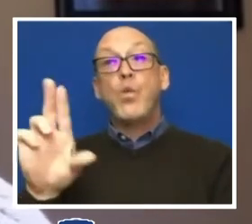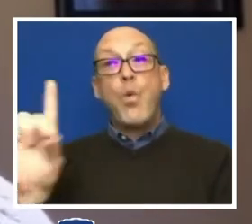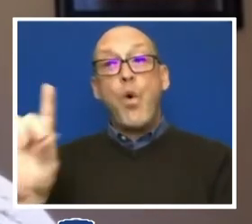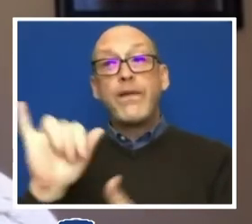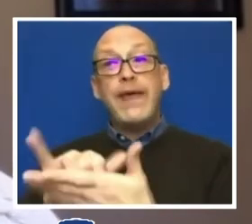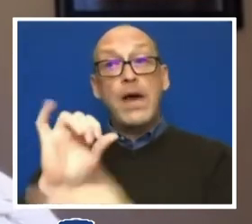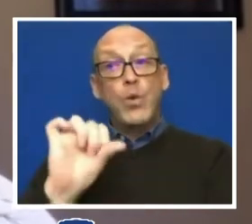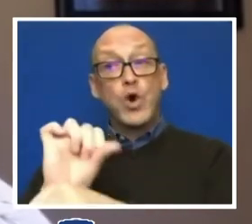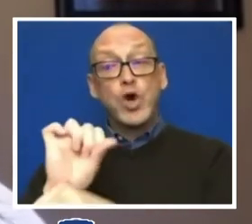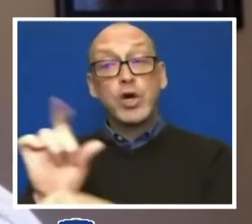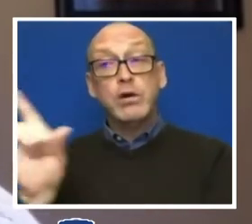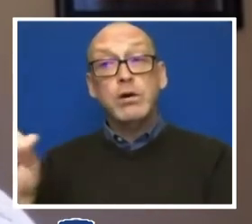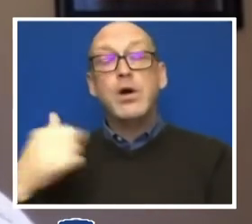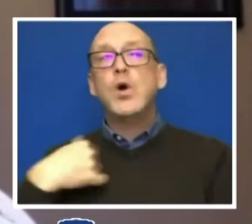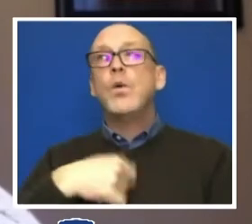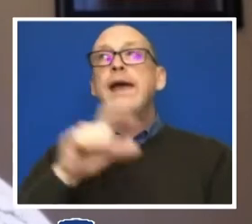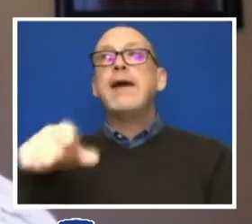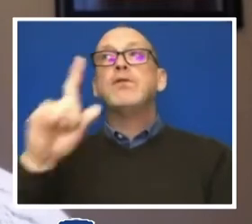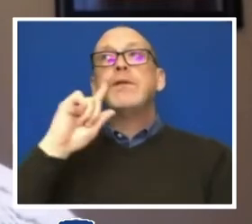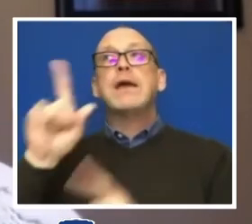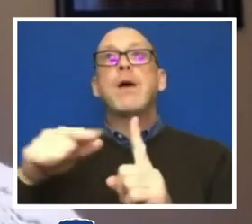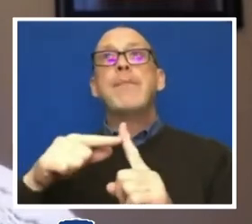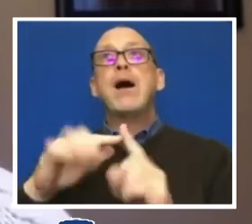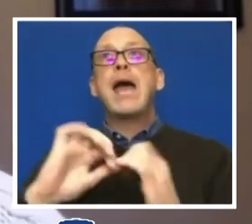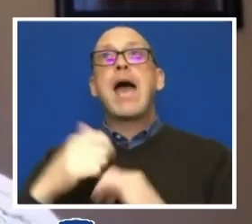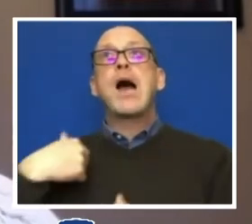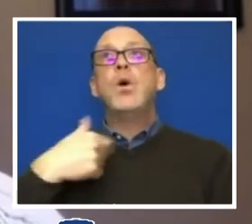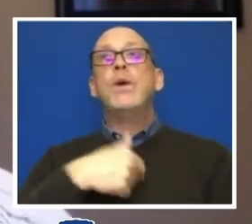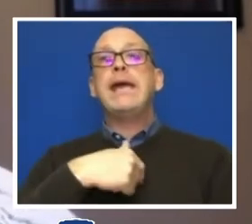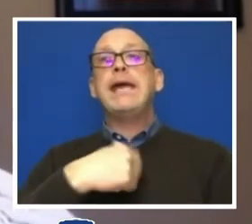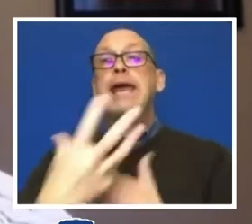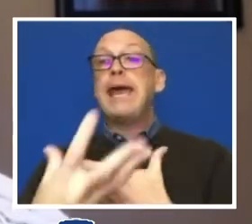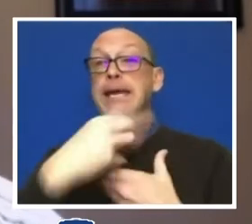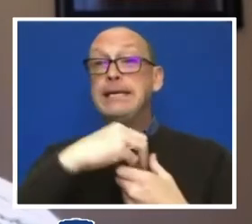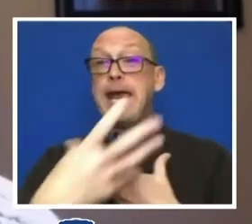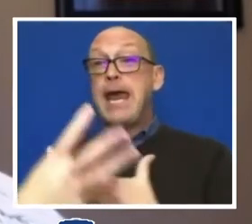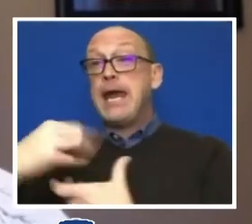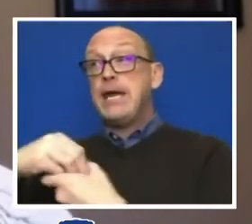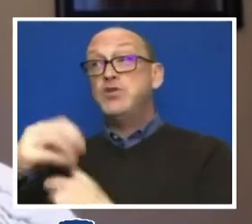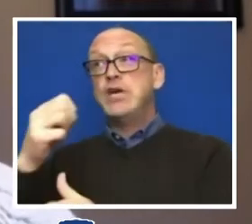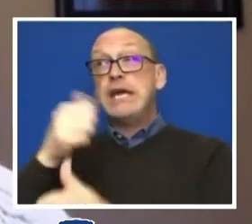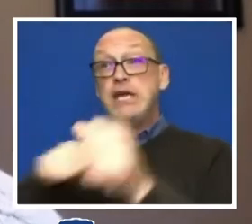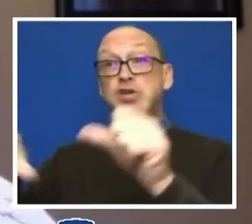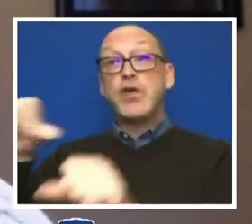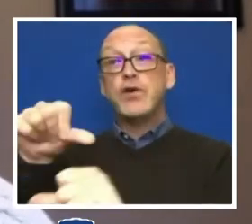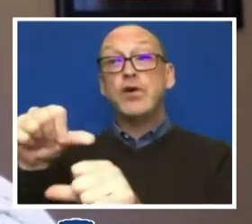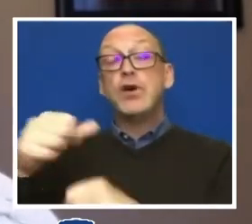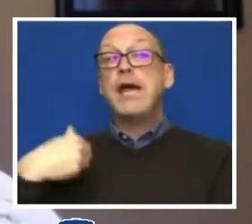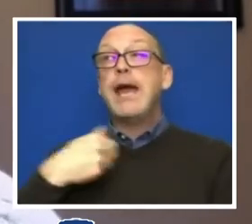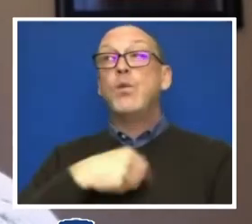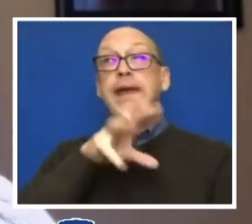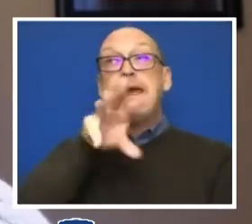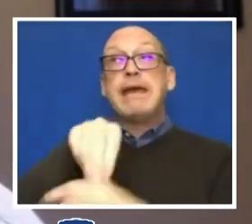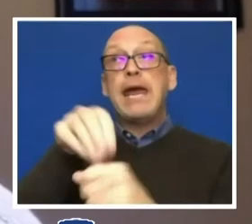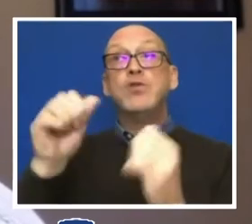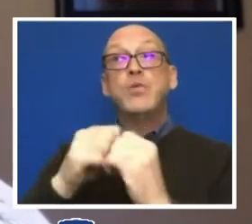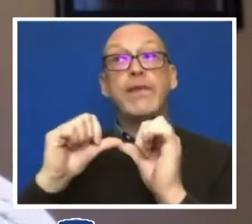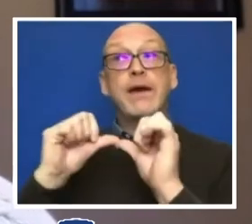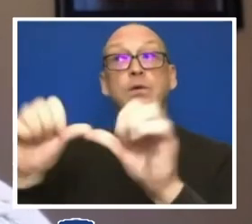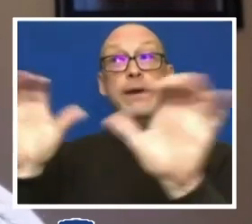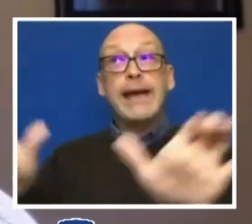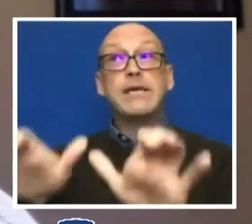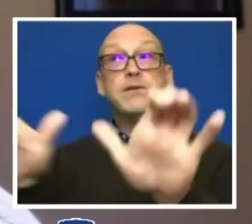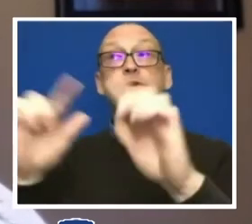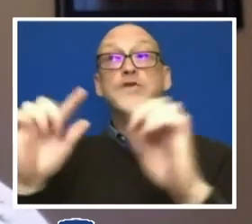We have to think about how we engage each other and are engaged in ongoing activities to advance